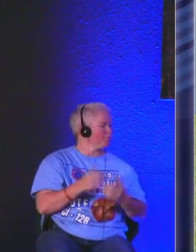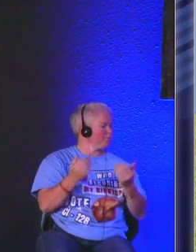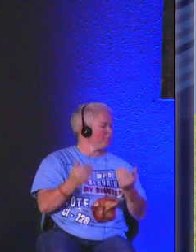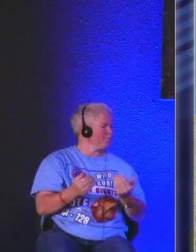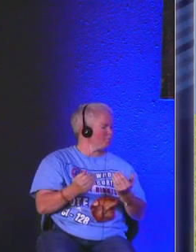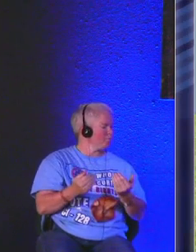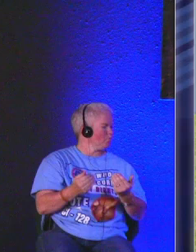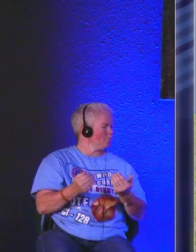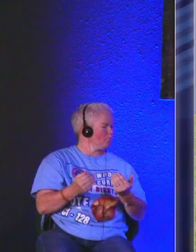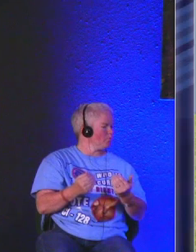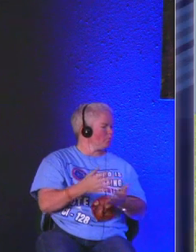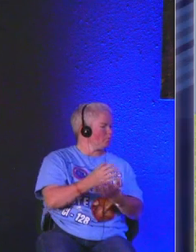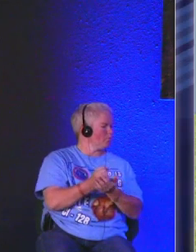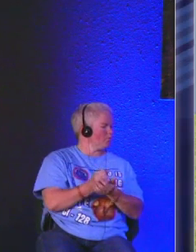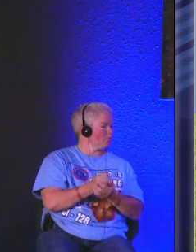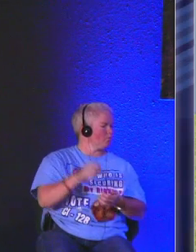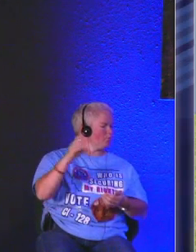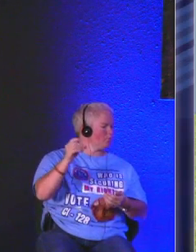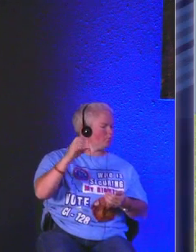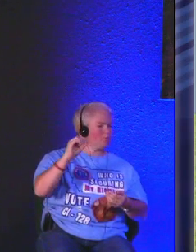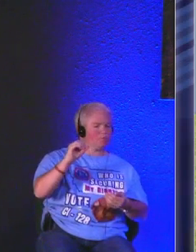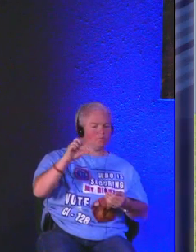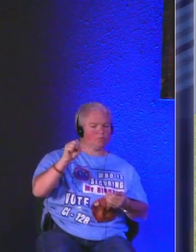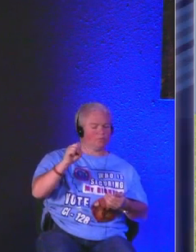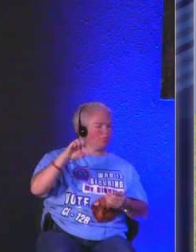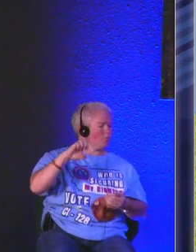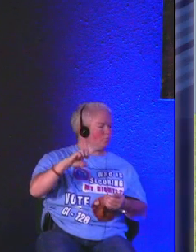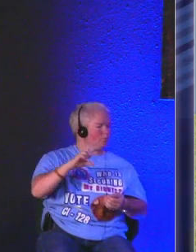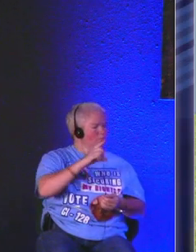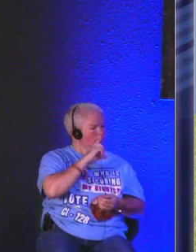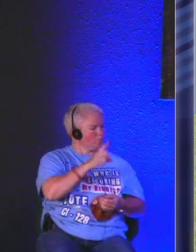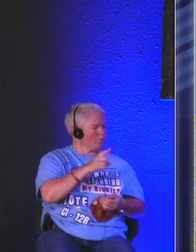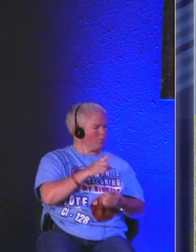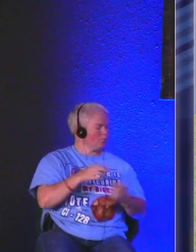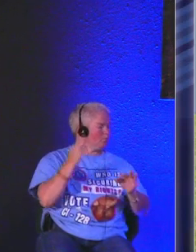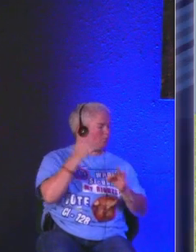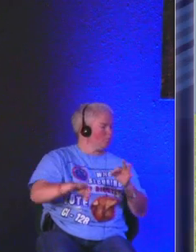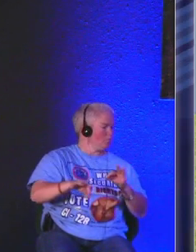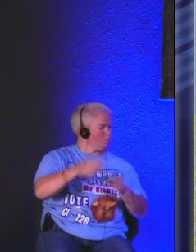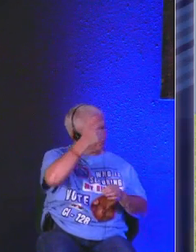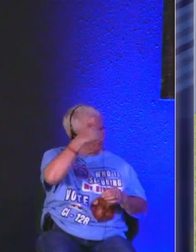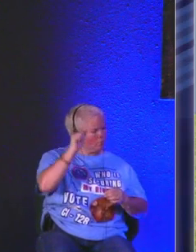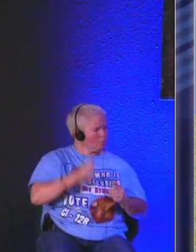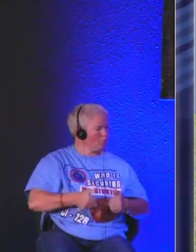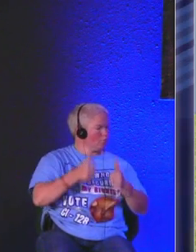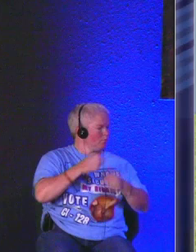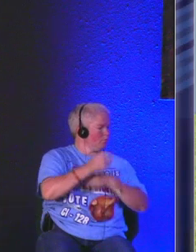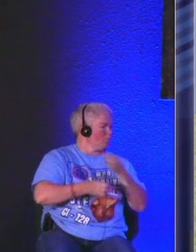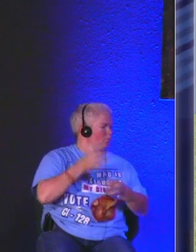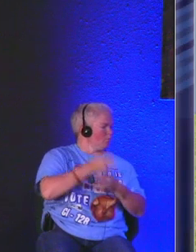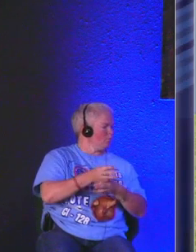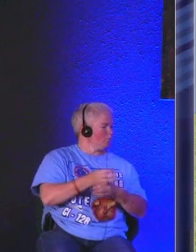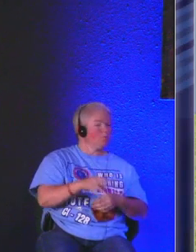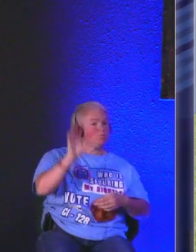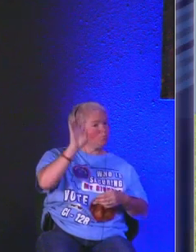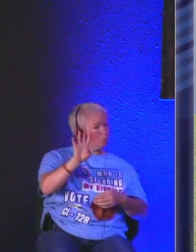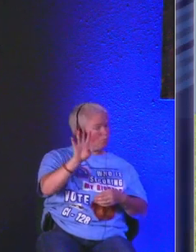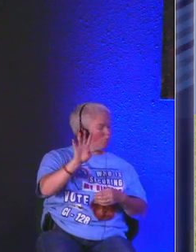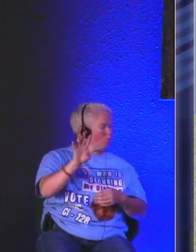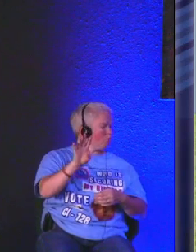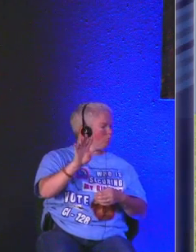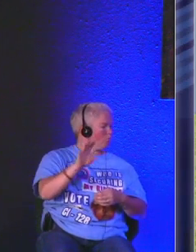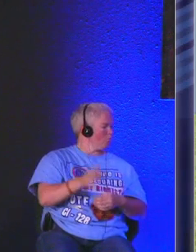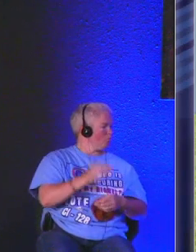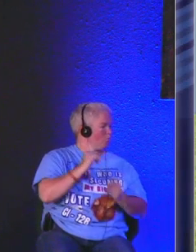now now we are going to get a dose of reality simply because we live in this world verse 4